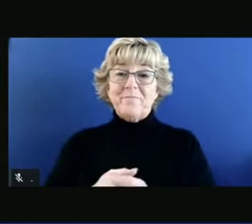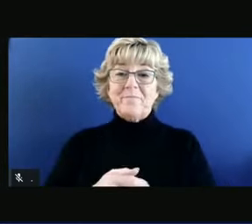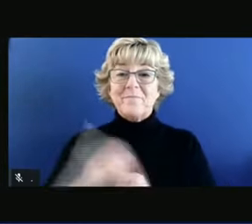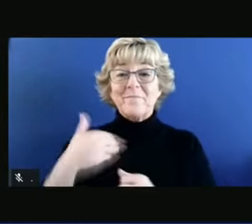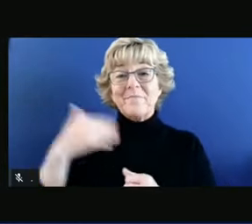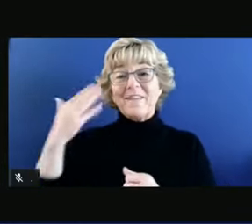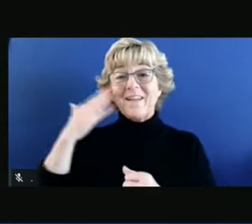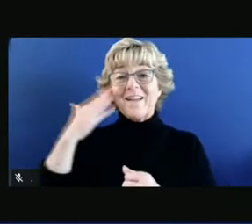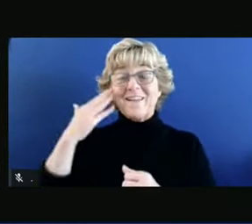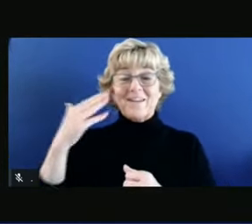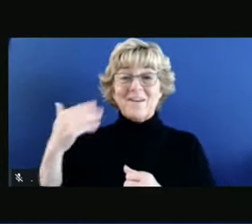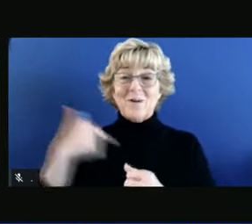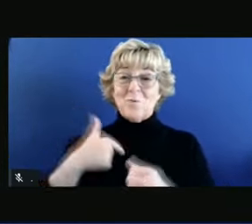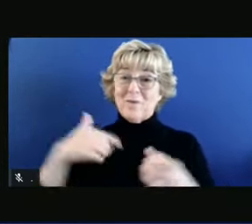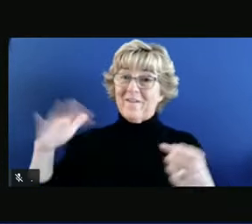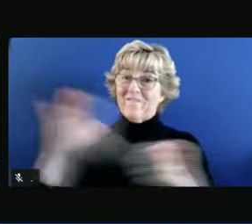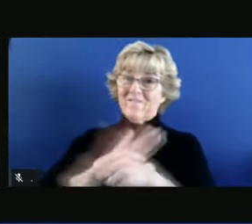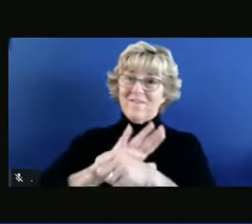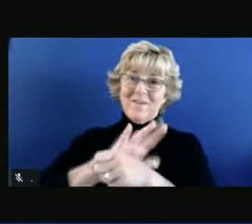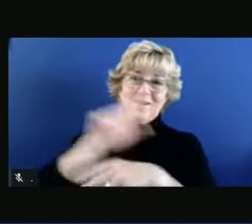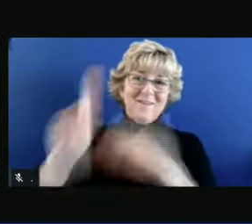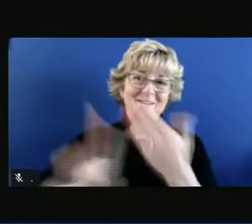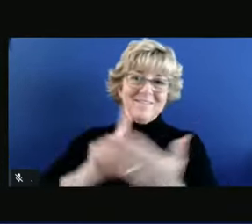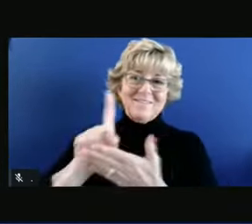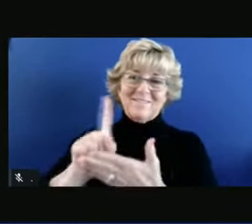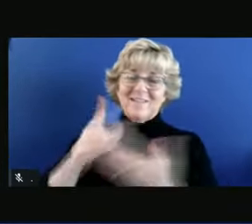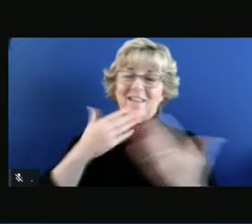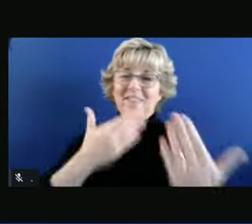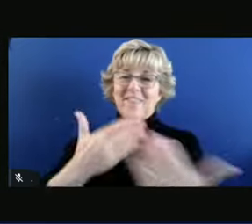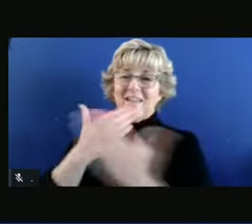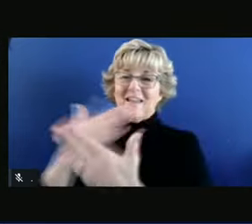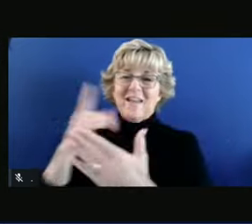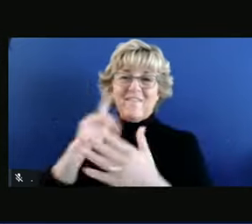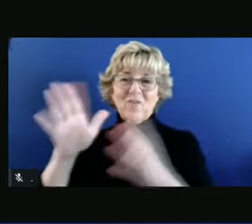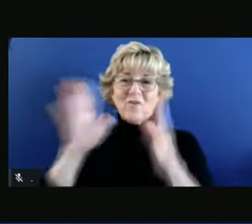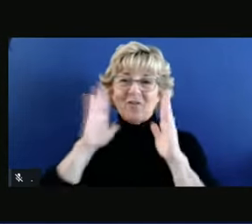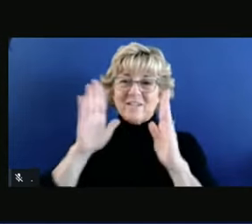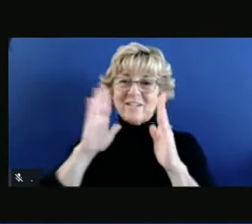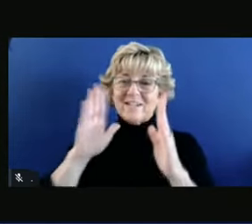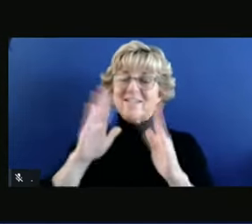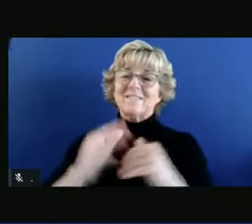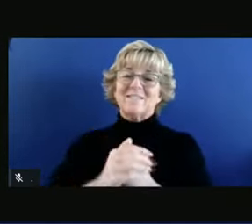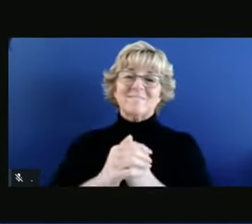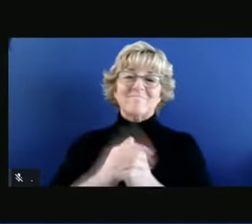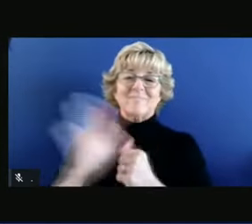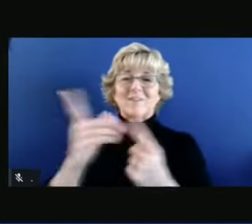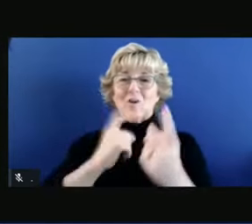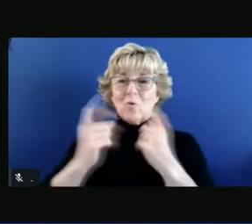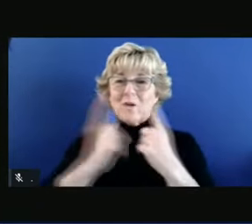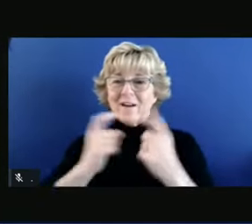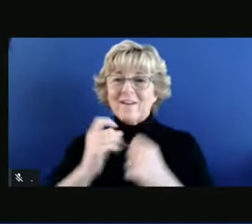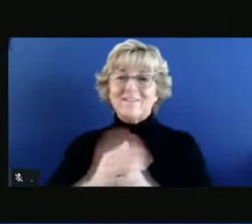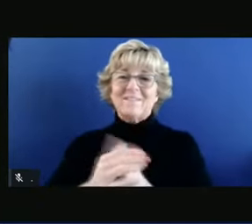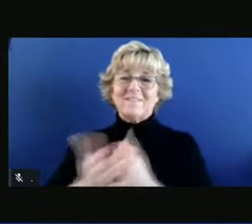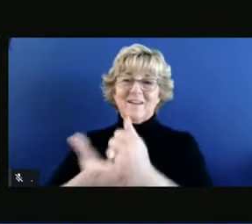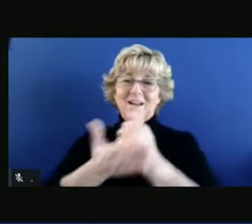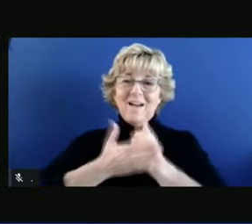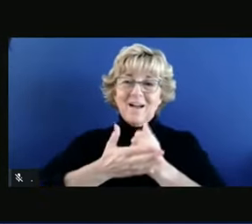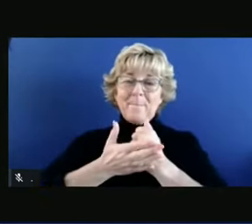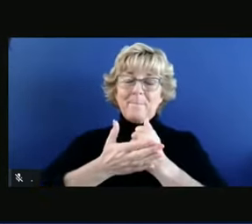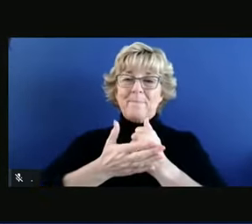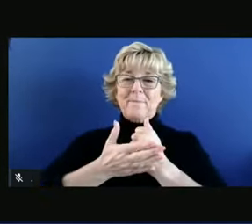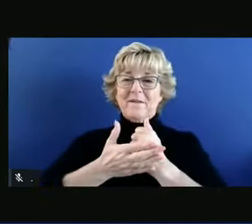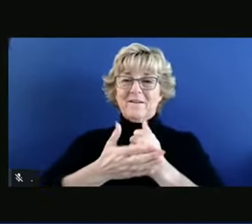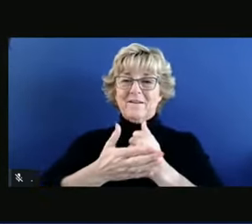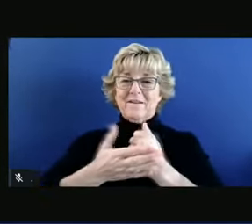went for a full hour. I'm grateful for your attention, for your questions and helping me do